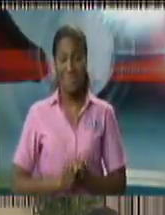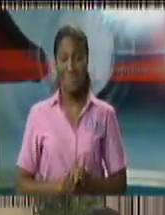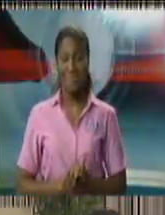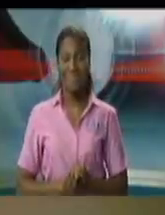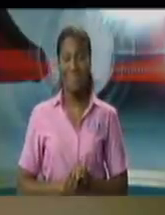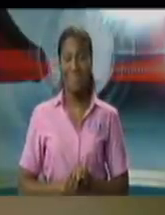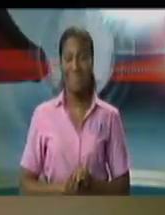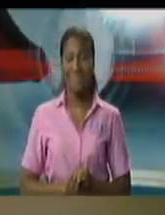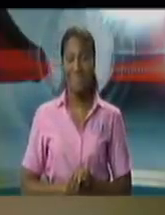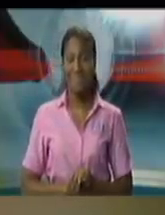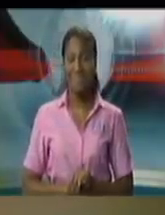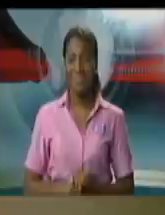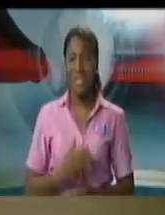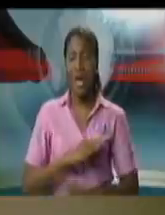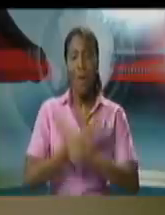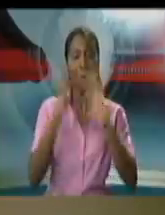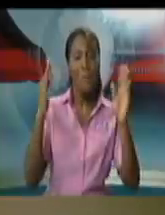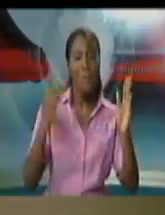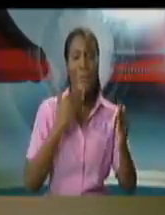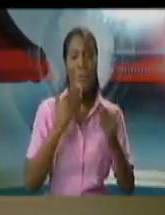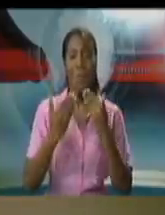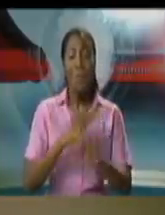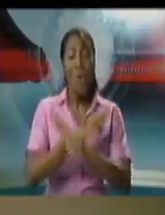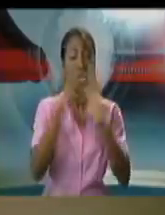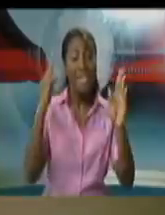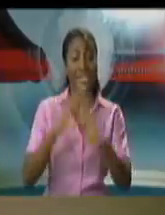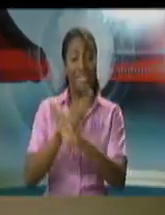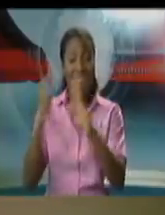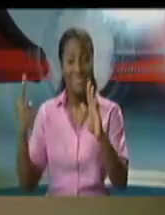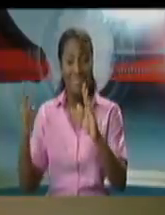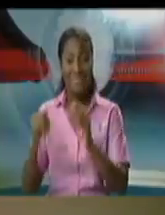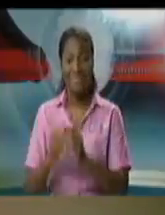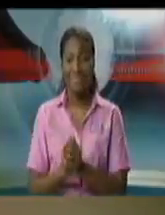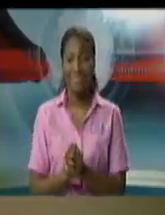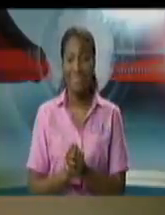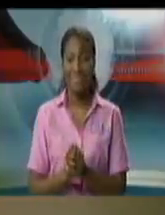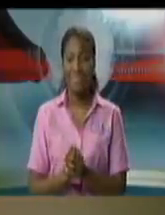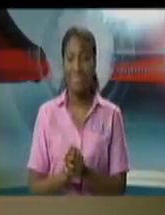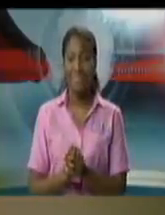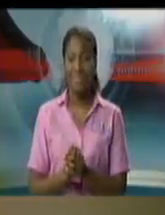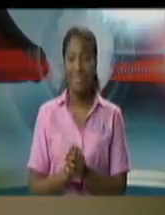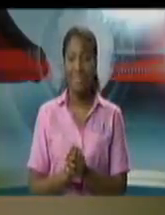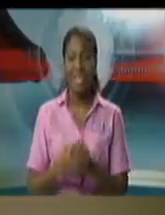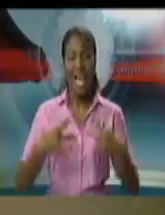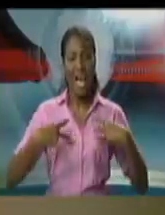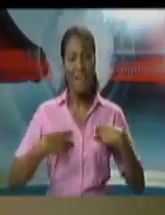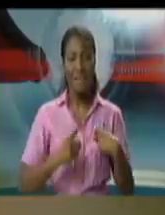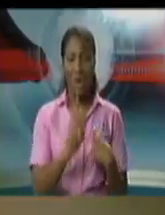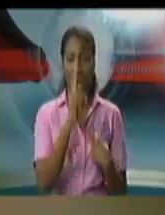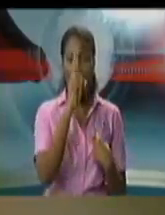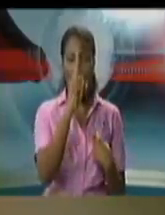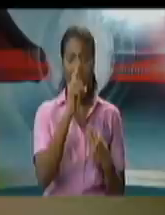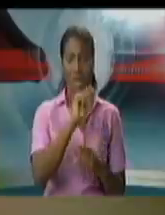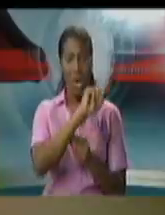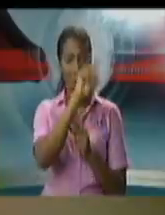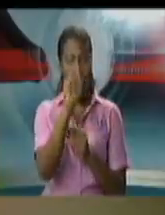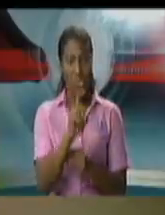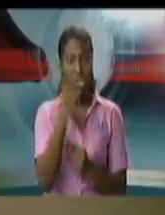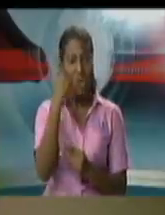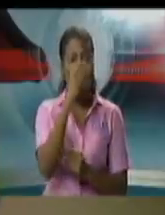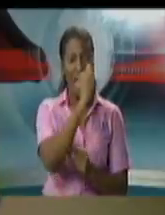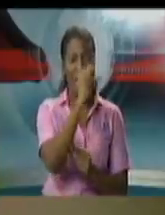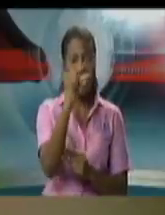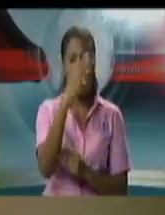hi hi good morning prior bihari acp news i have one question each for the ag and for the minister of health